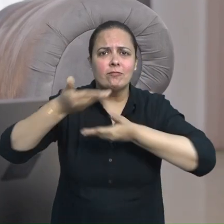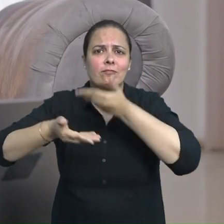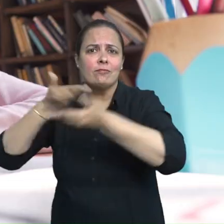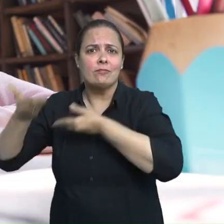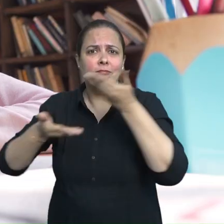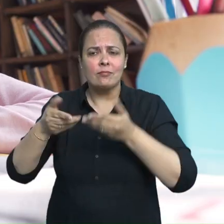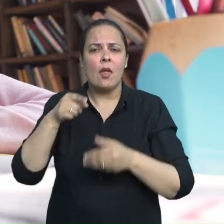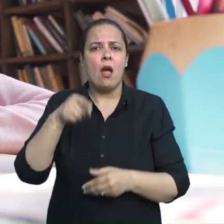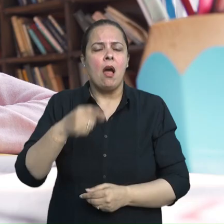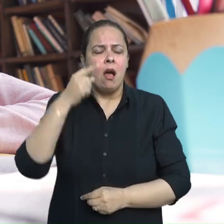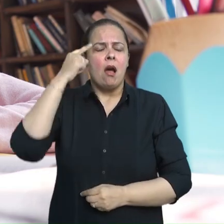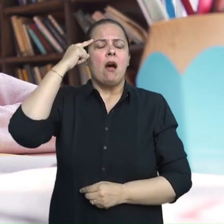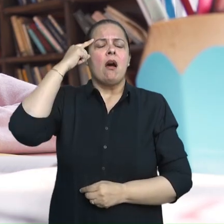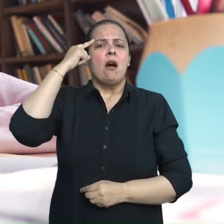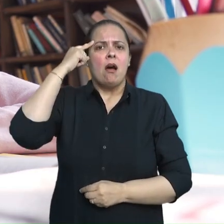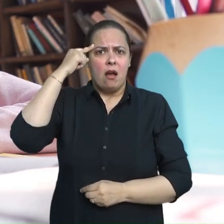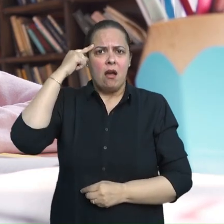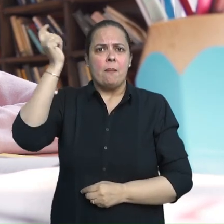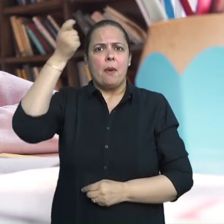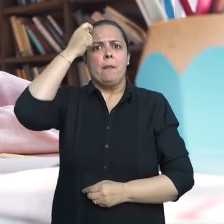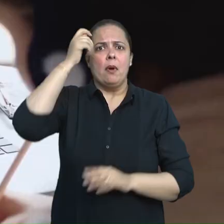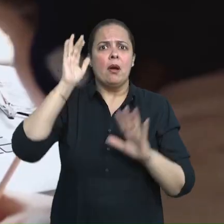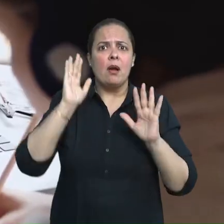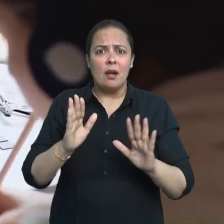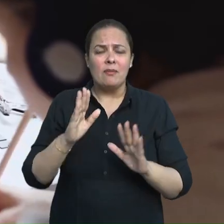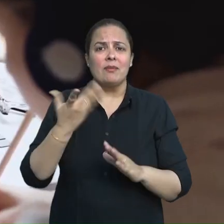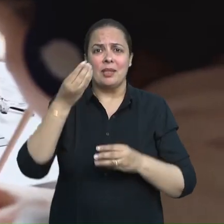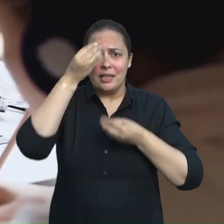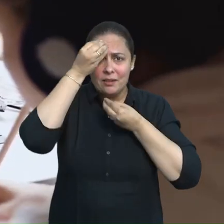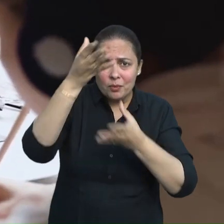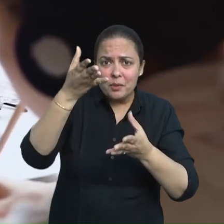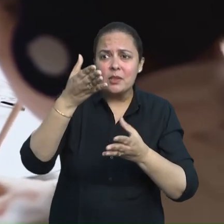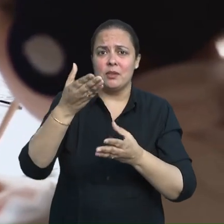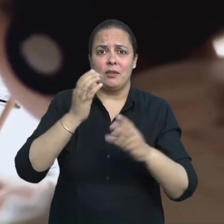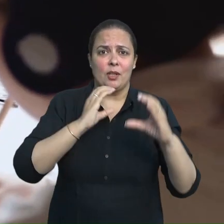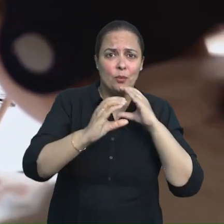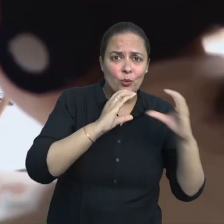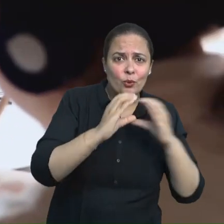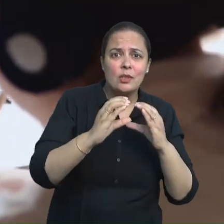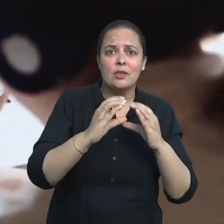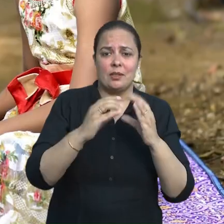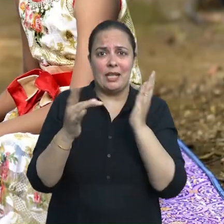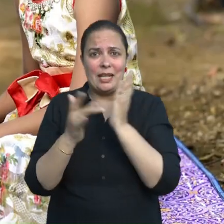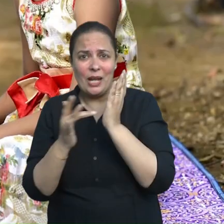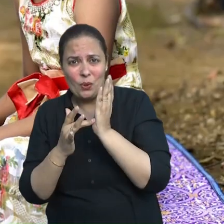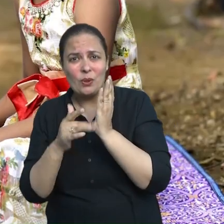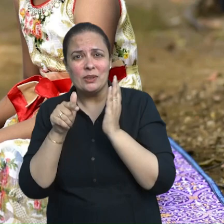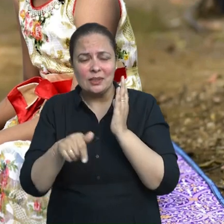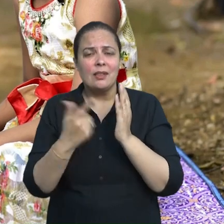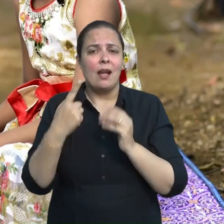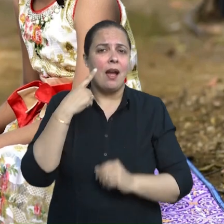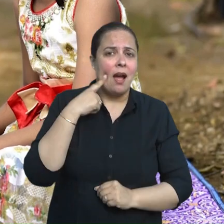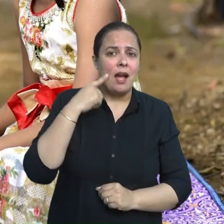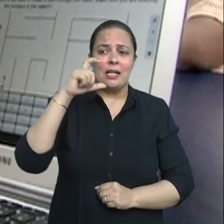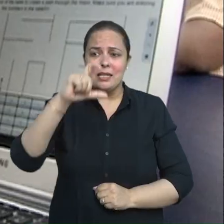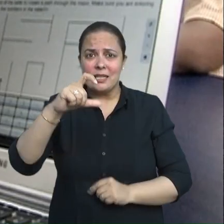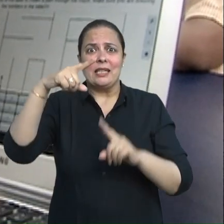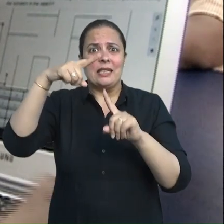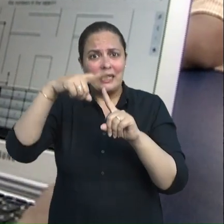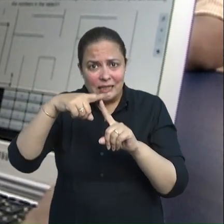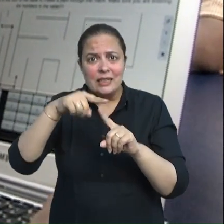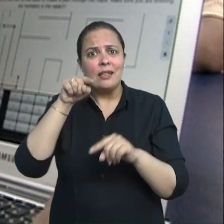think information and communication technology, that is ICT, as a viable